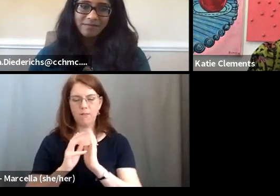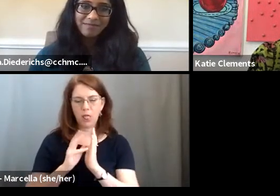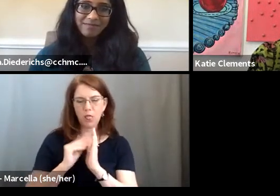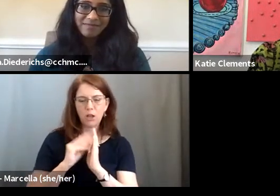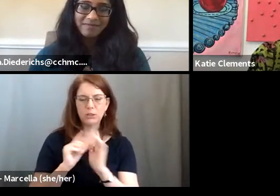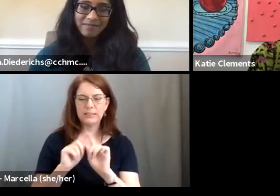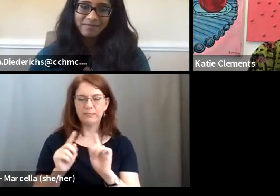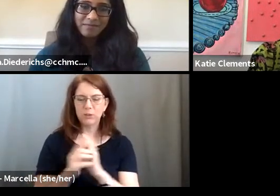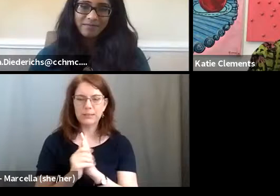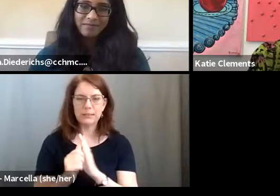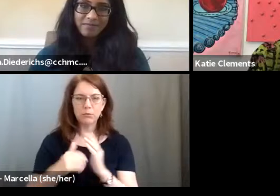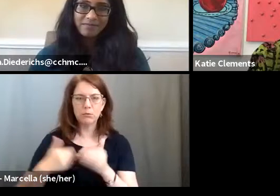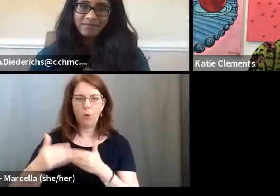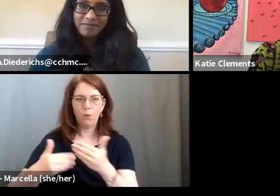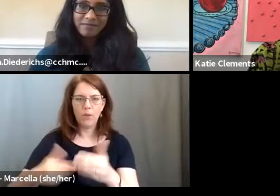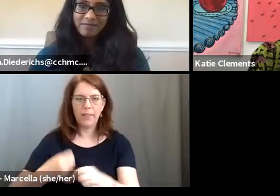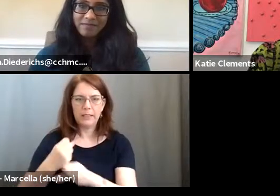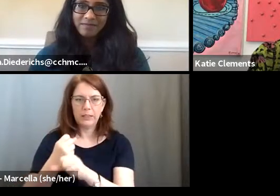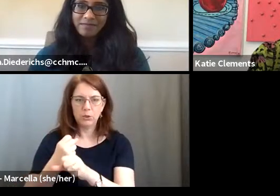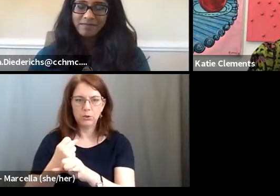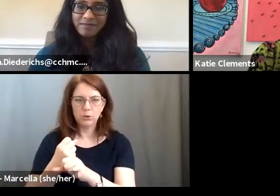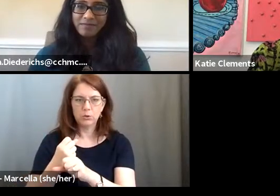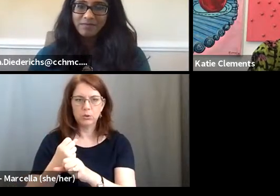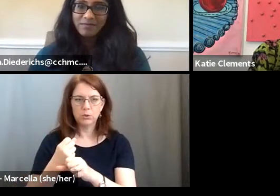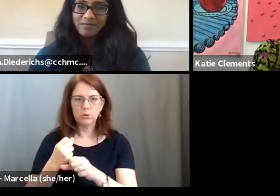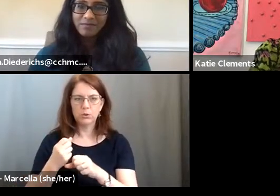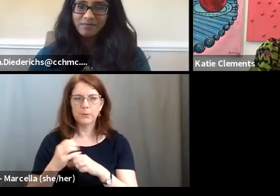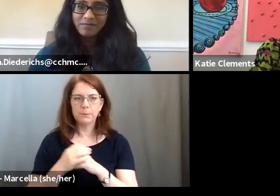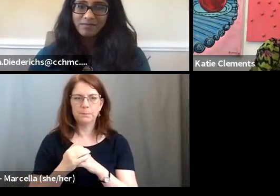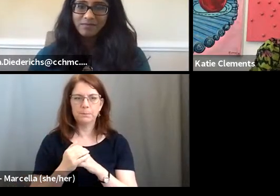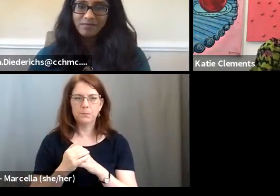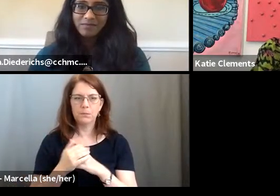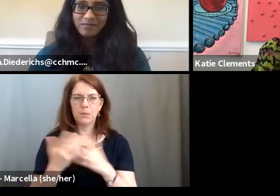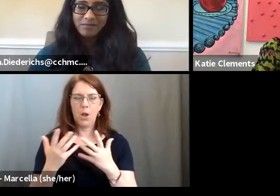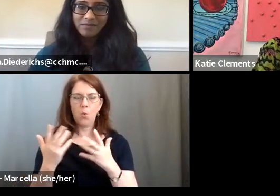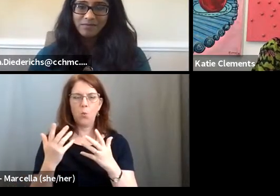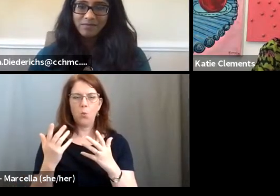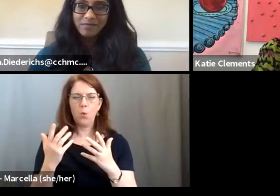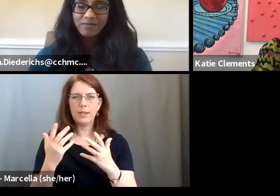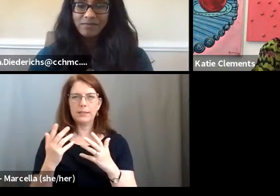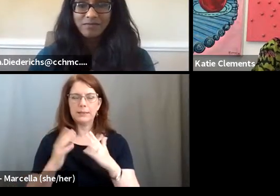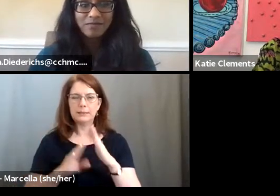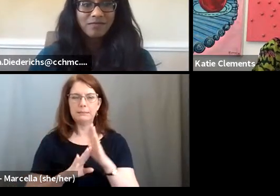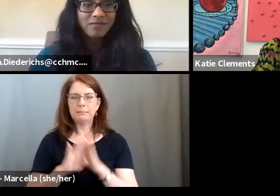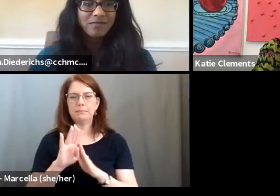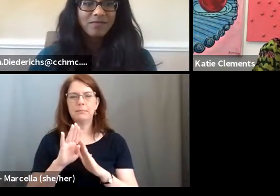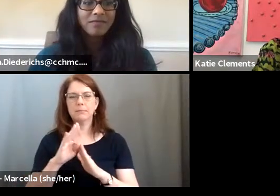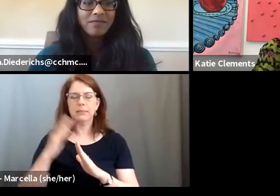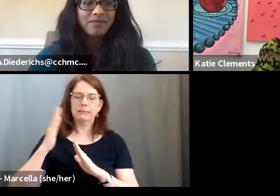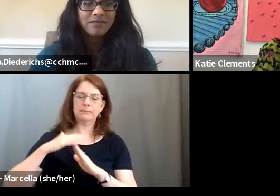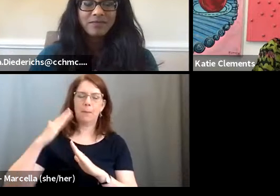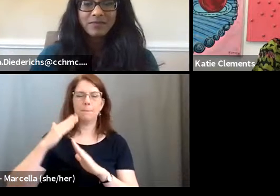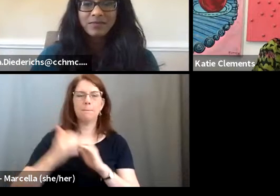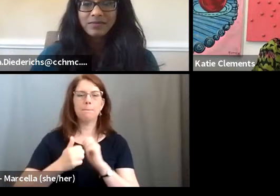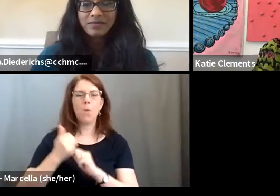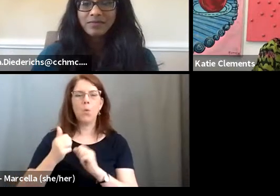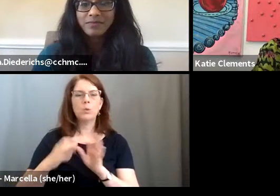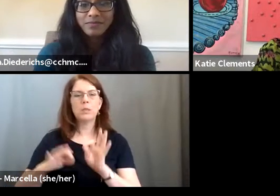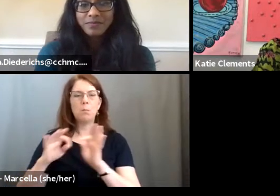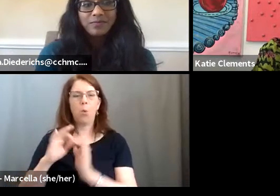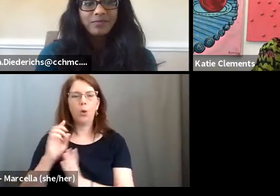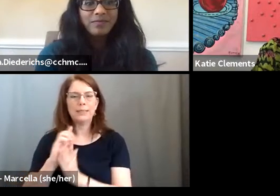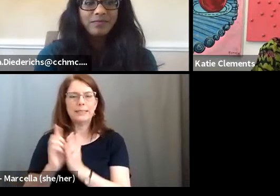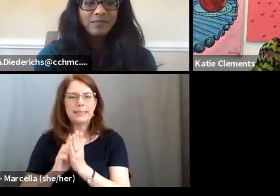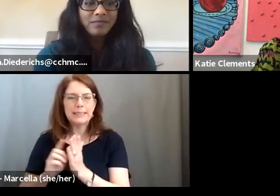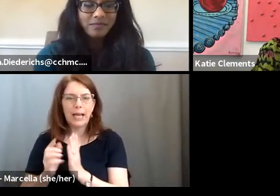um, and what has kind of come up to the top of being the most important design skills or even just